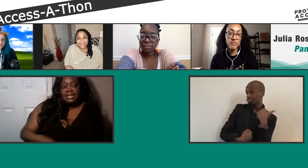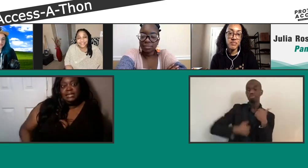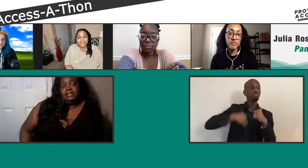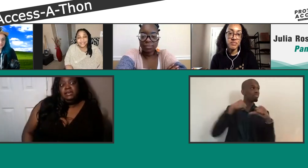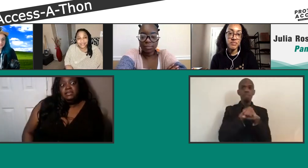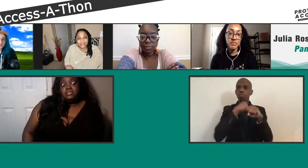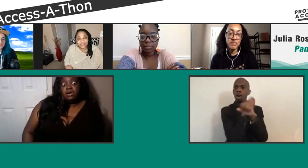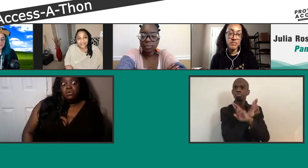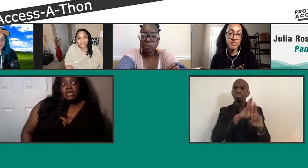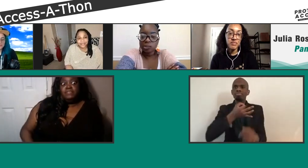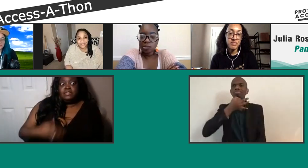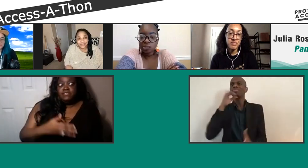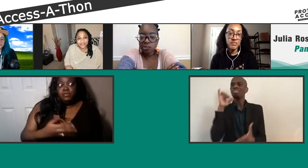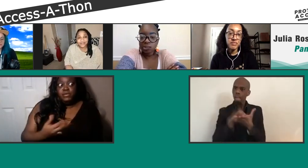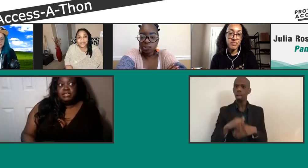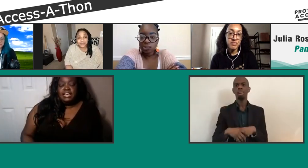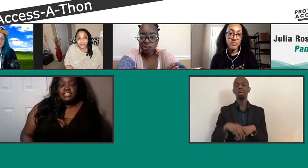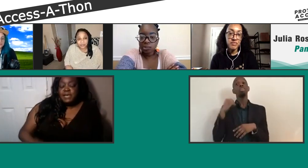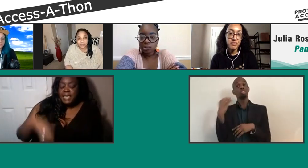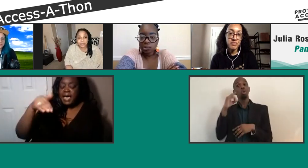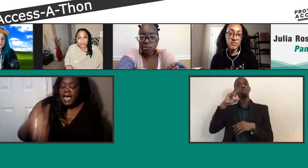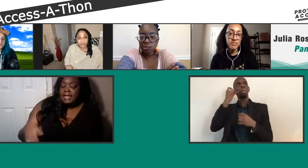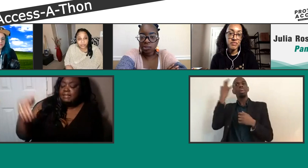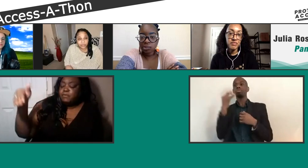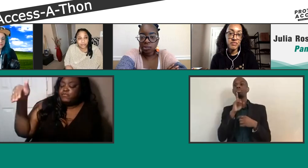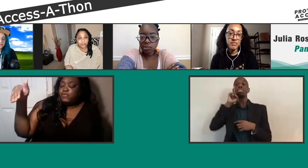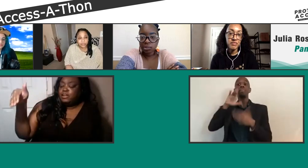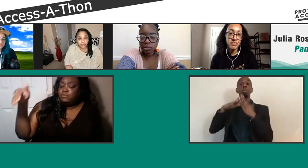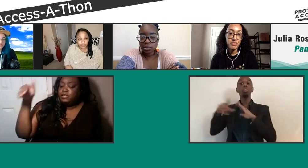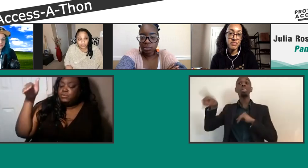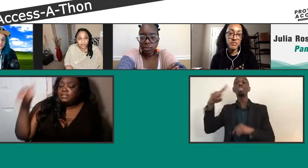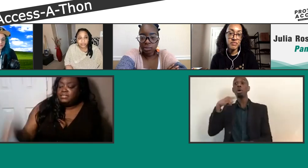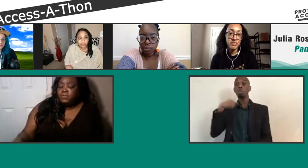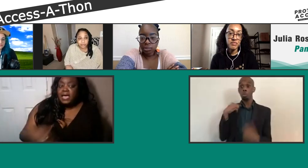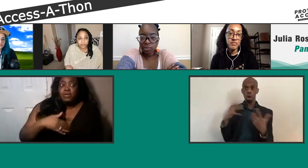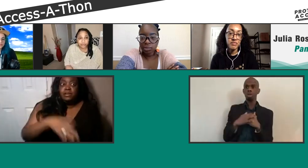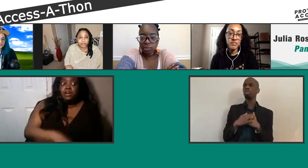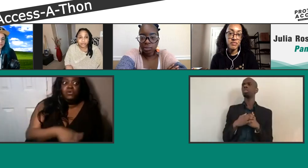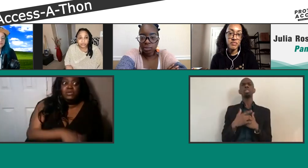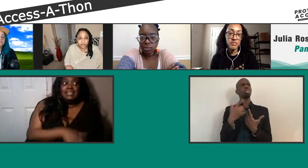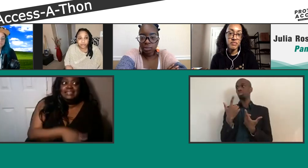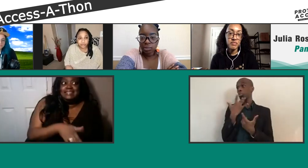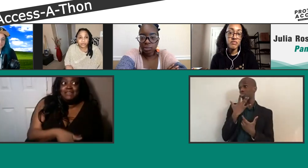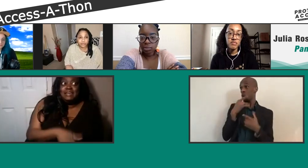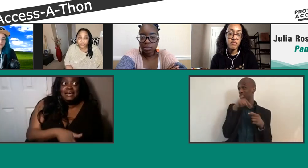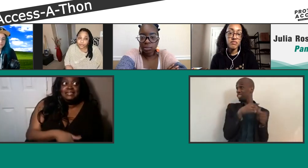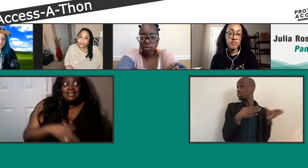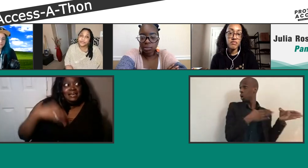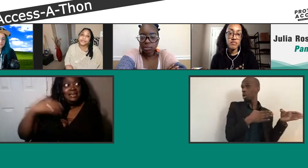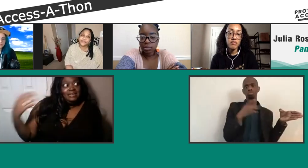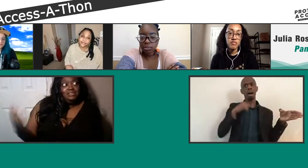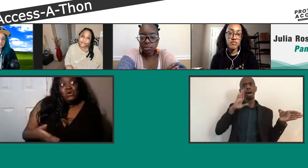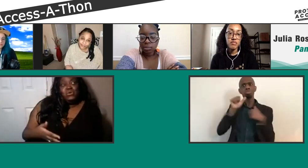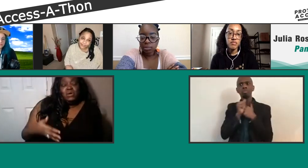are leading. So if the deaf community tells me, I prefer we do it this way, I'm going to go with what they say, because,